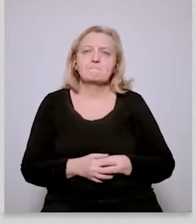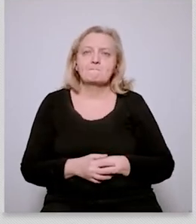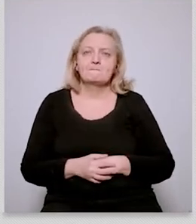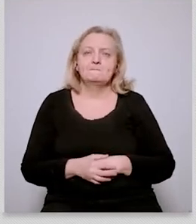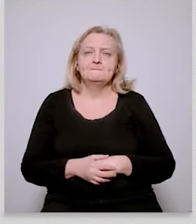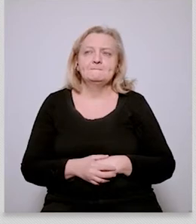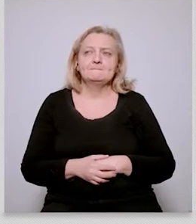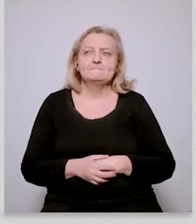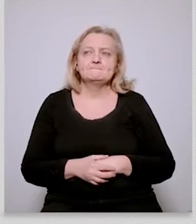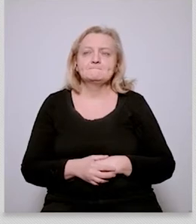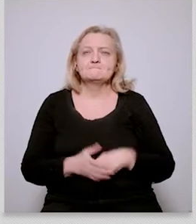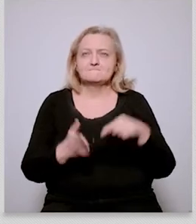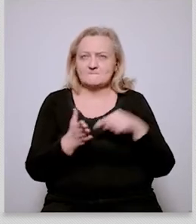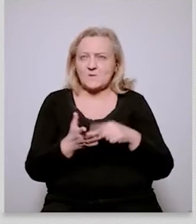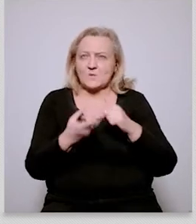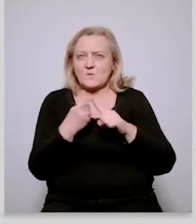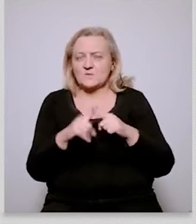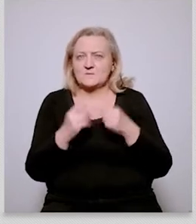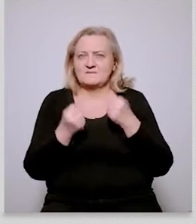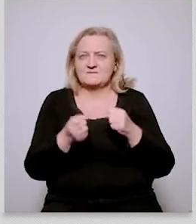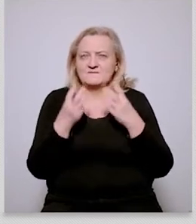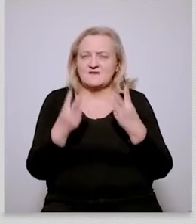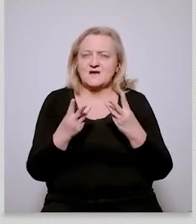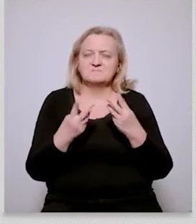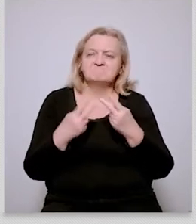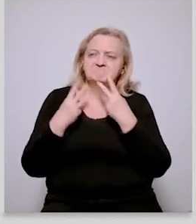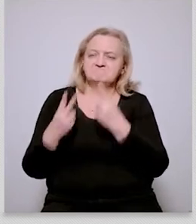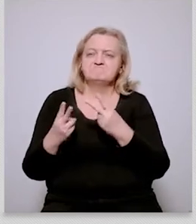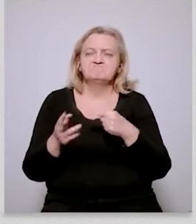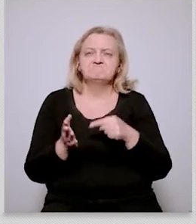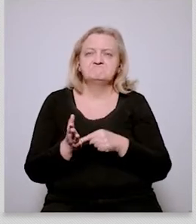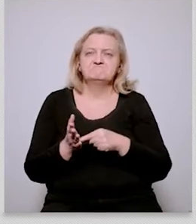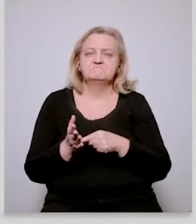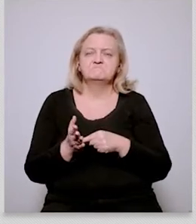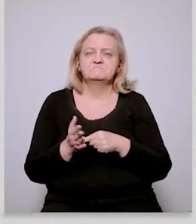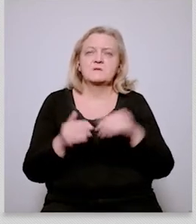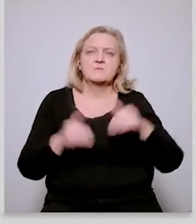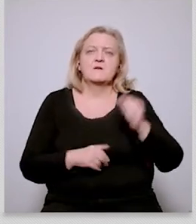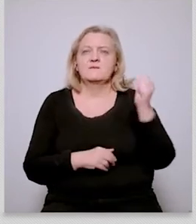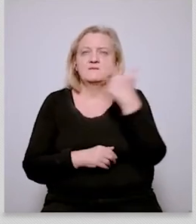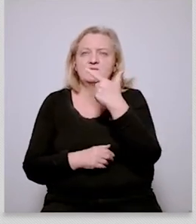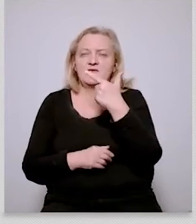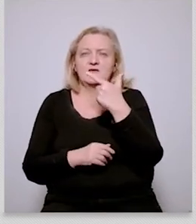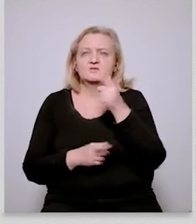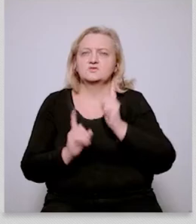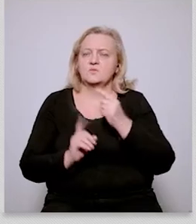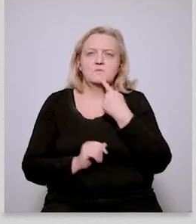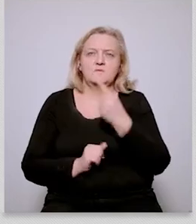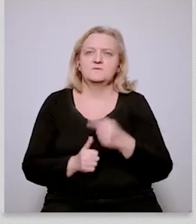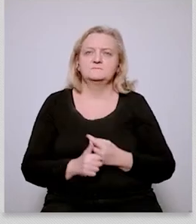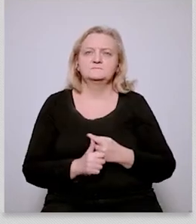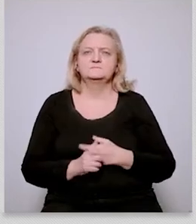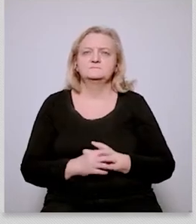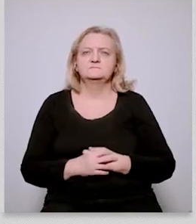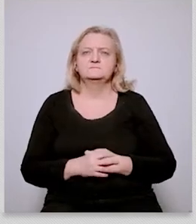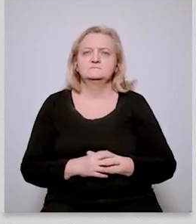to note that um that uh two quick things one is that you know the gilets jaunes in france were a little